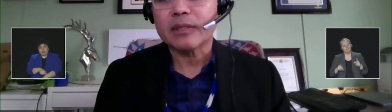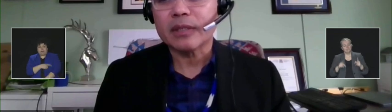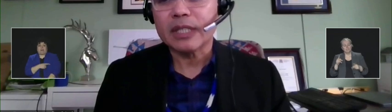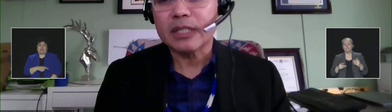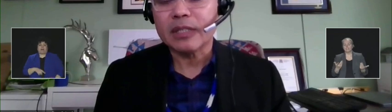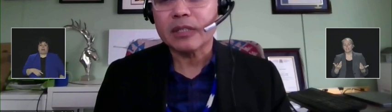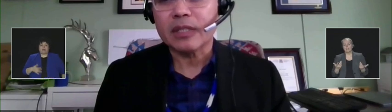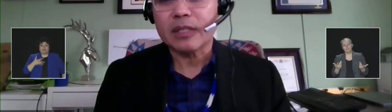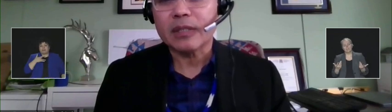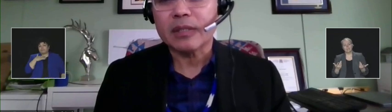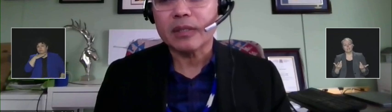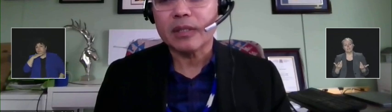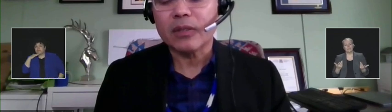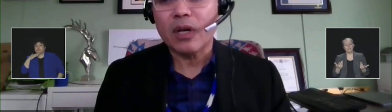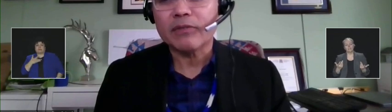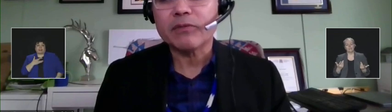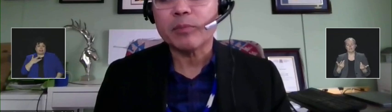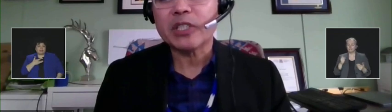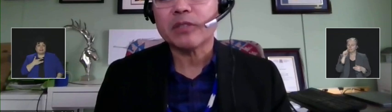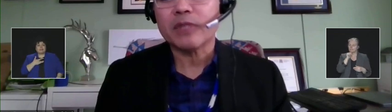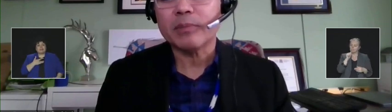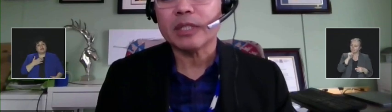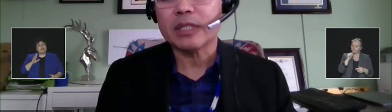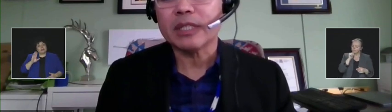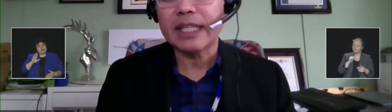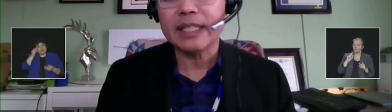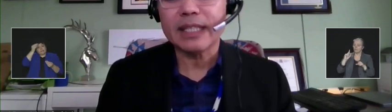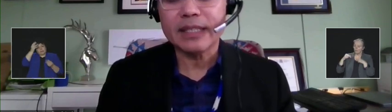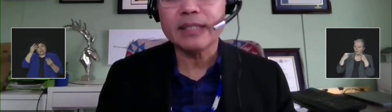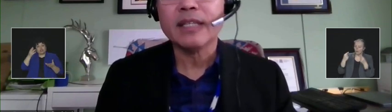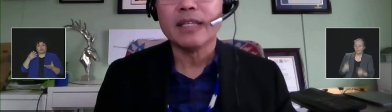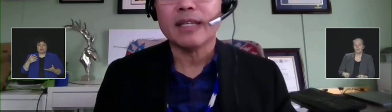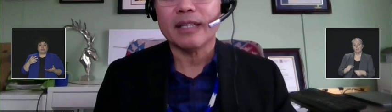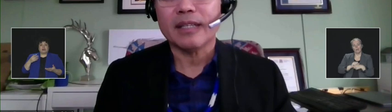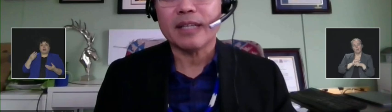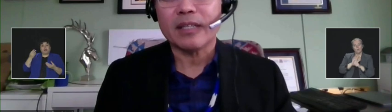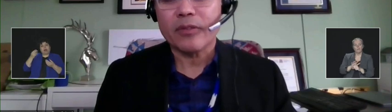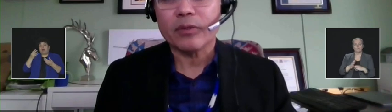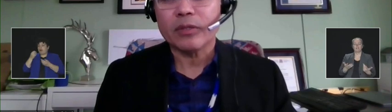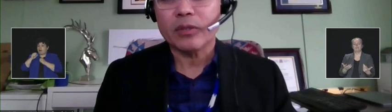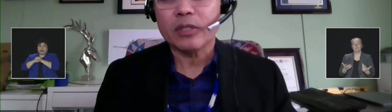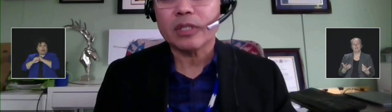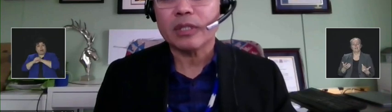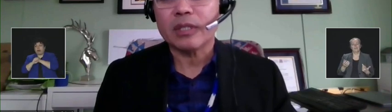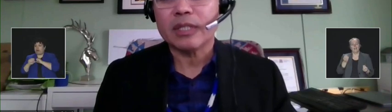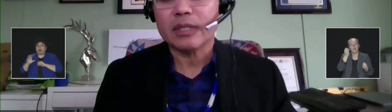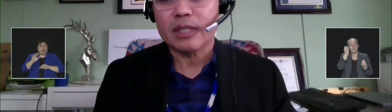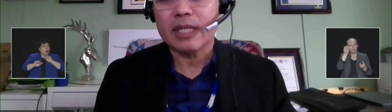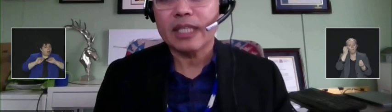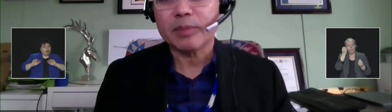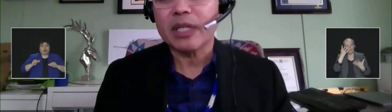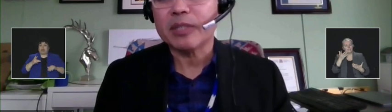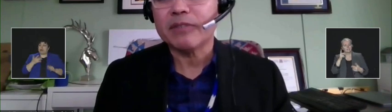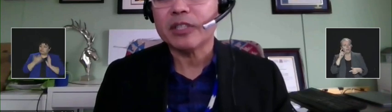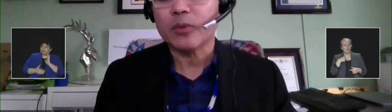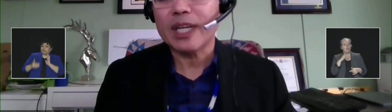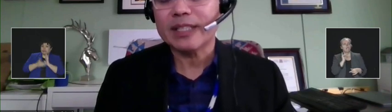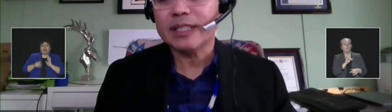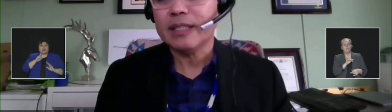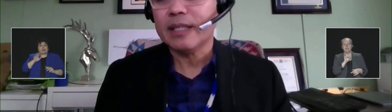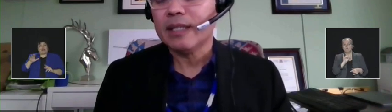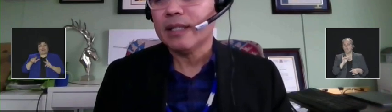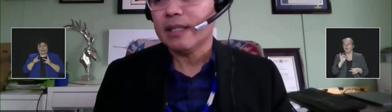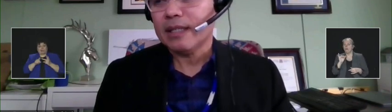it is a lot of information for them to take in that a third dose has become an